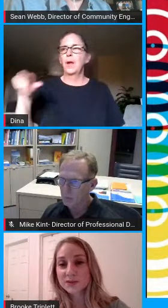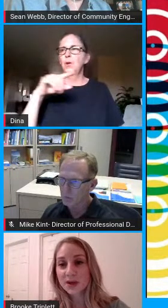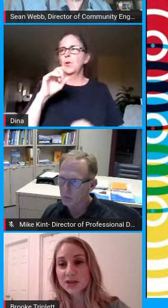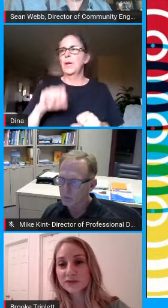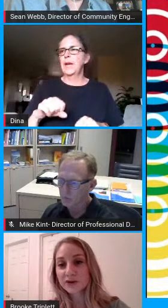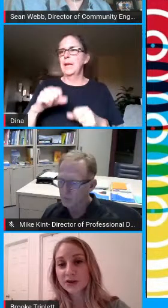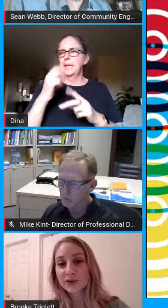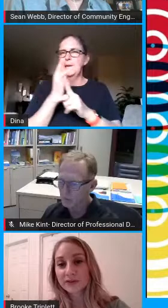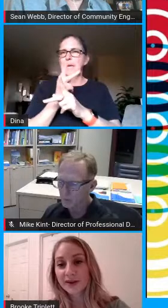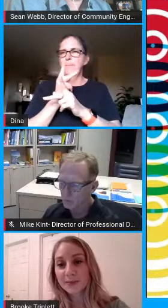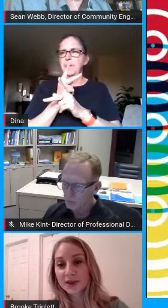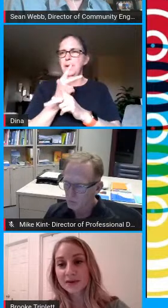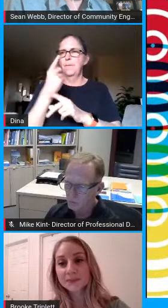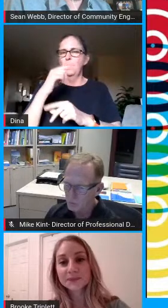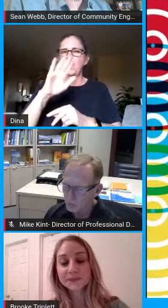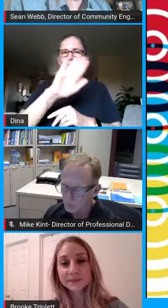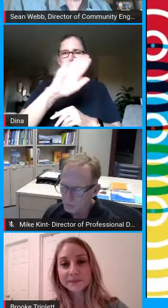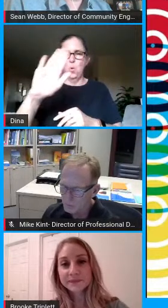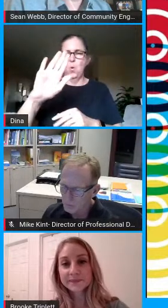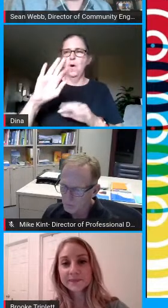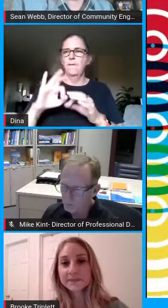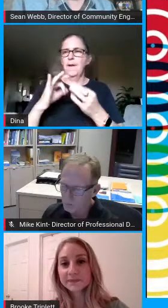as a reference page for you and your family